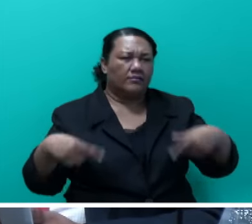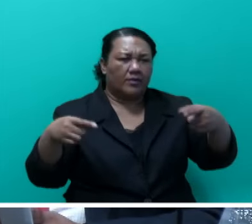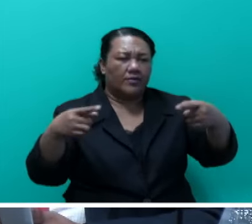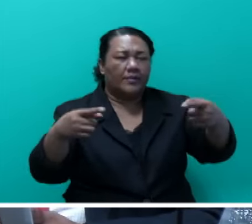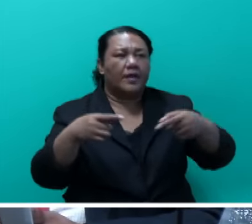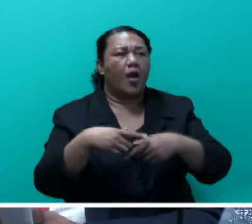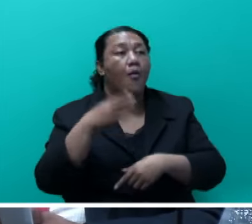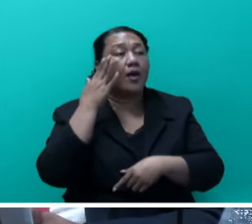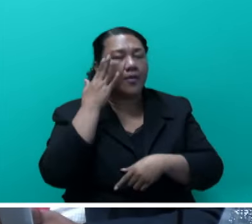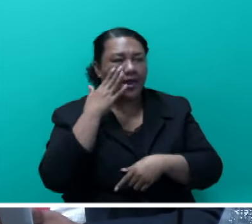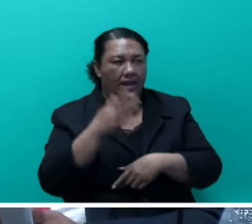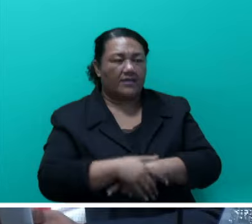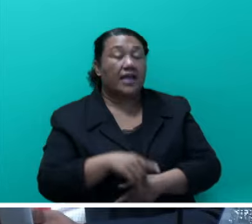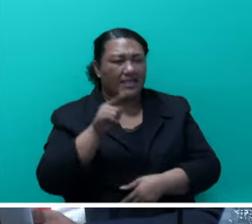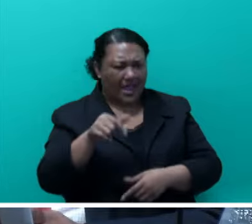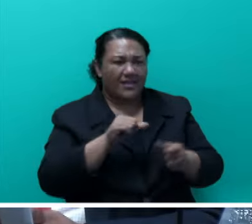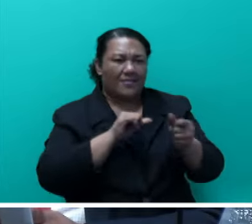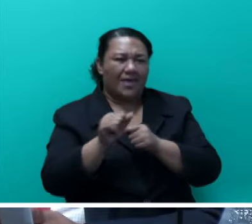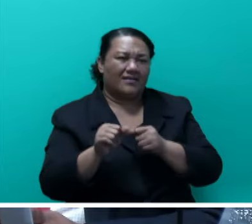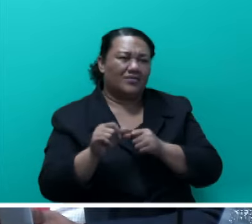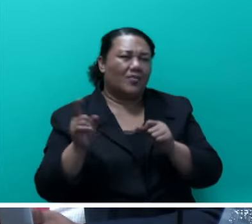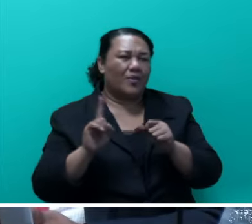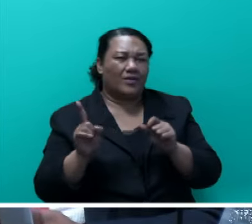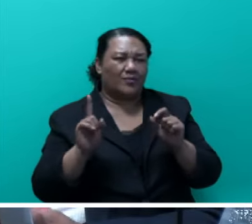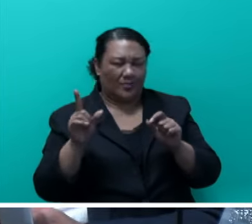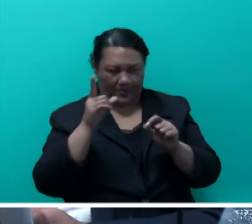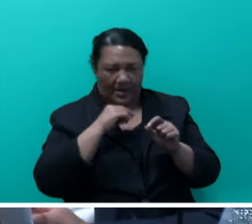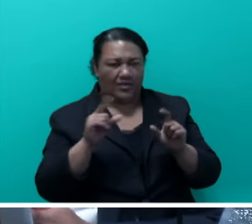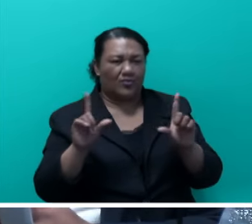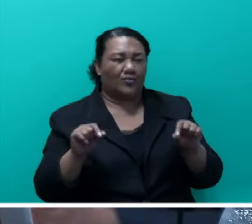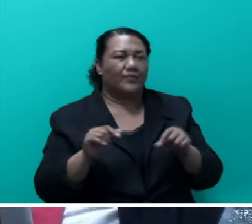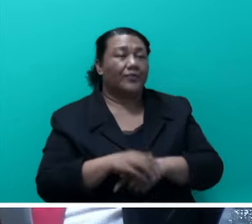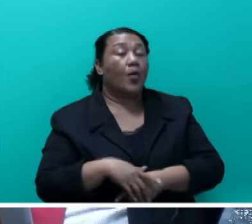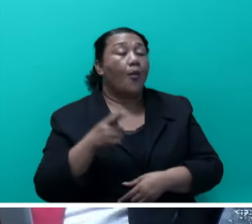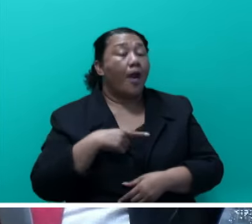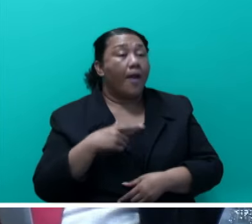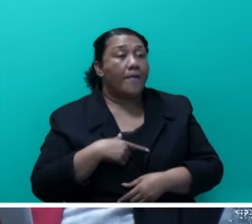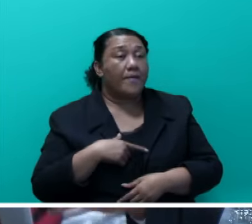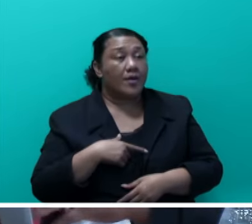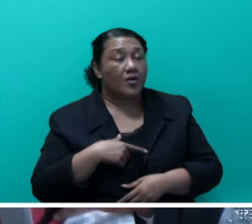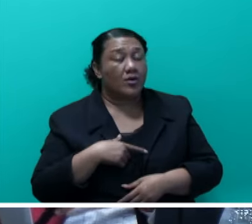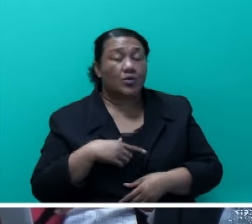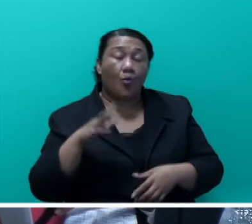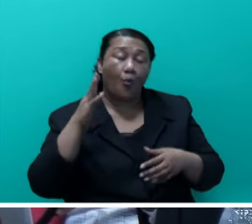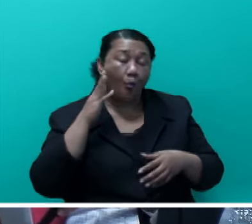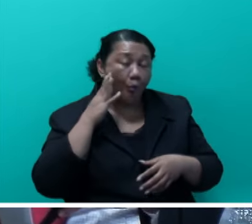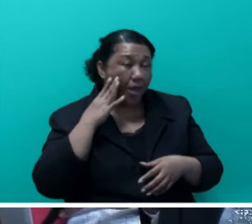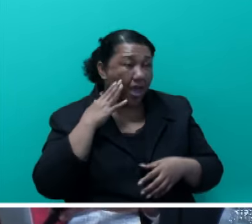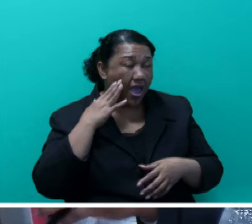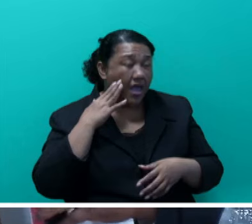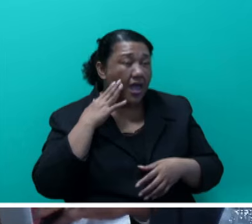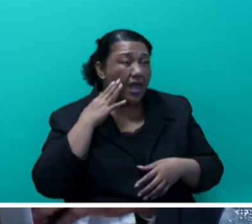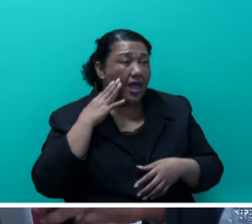awareness. This is the best thing we can do. Because at the end of the day, Honorable Speaker, I believe, and